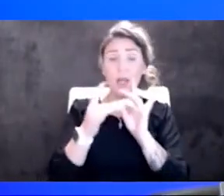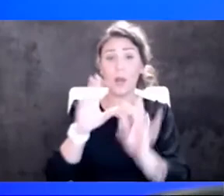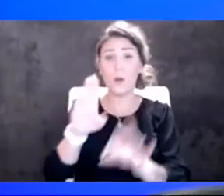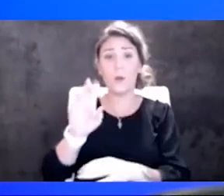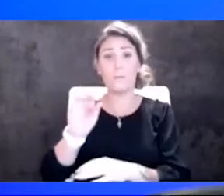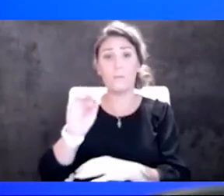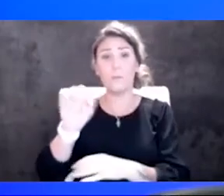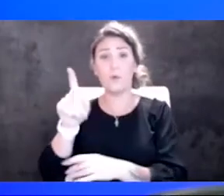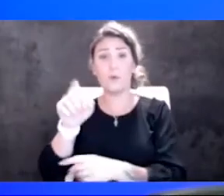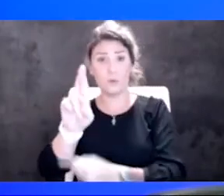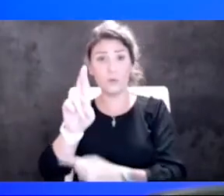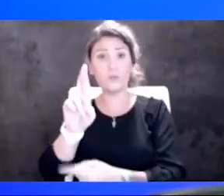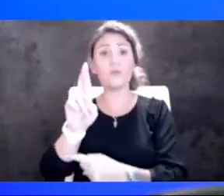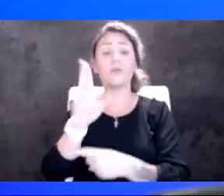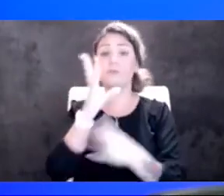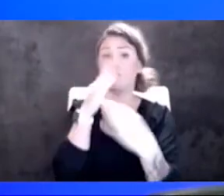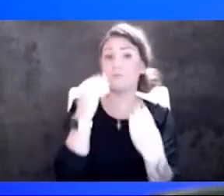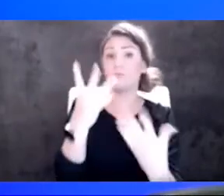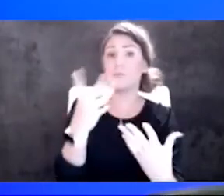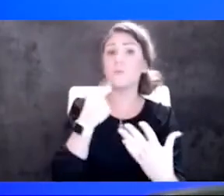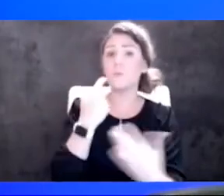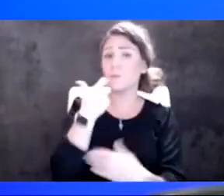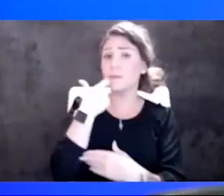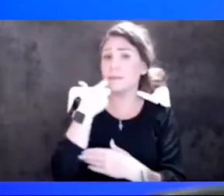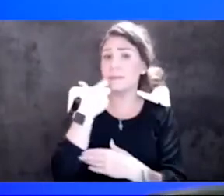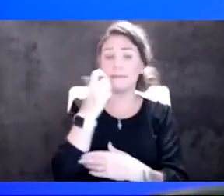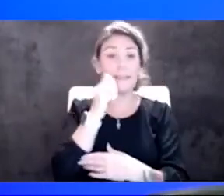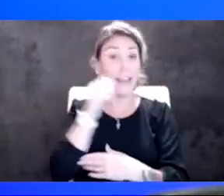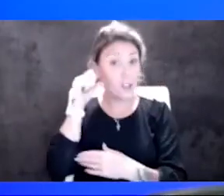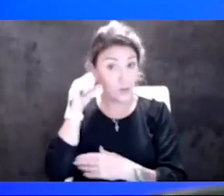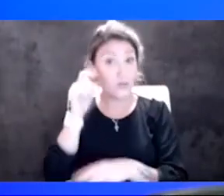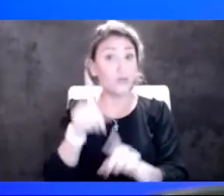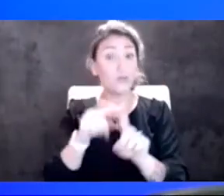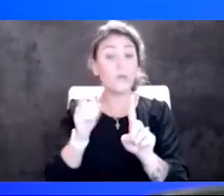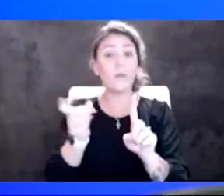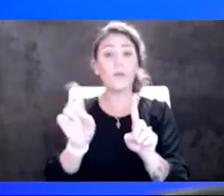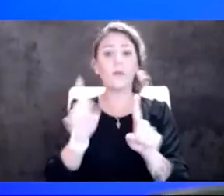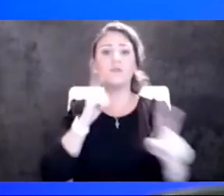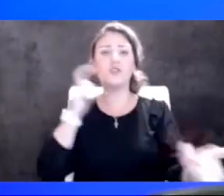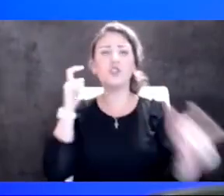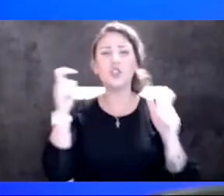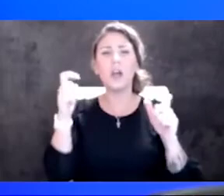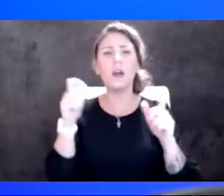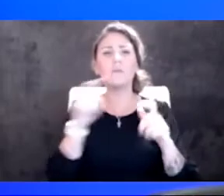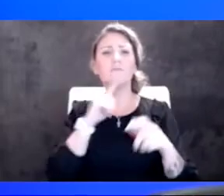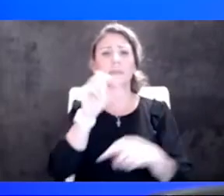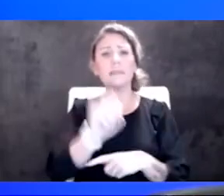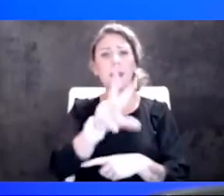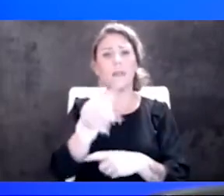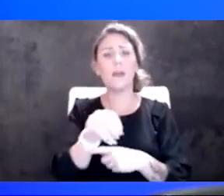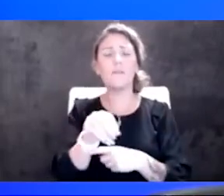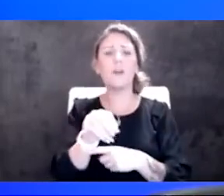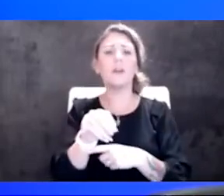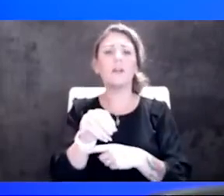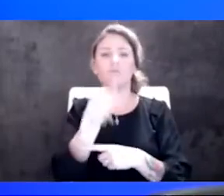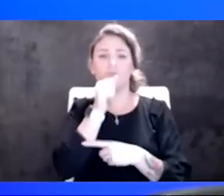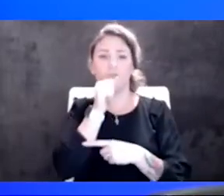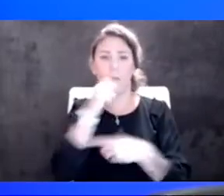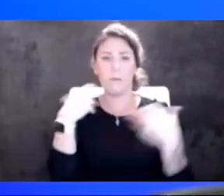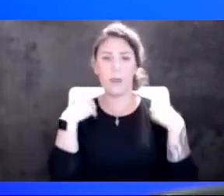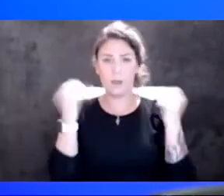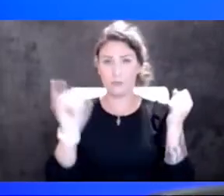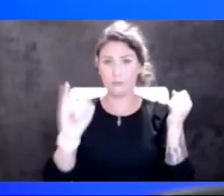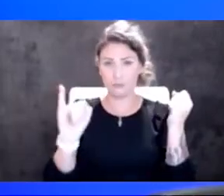There's, you know, data just presented yesterday from a big South African private health insurance network. And this is